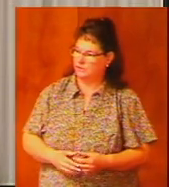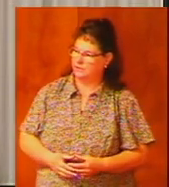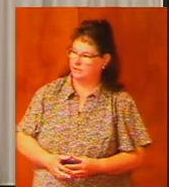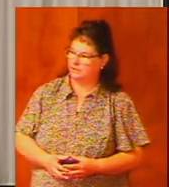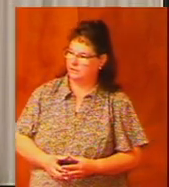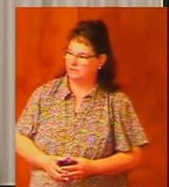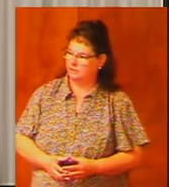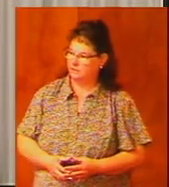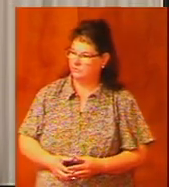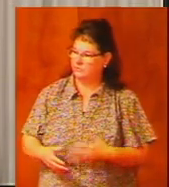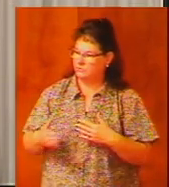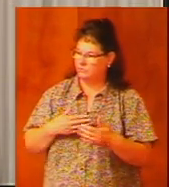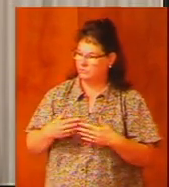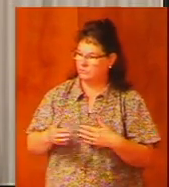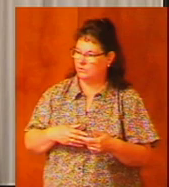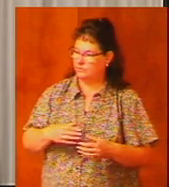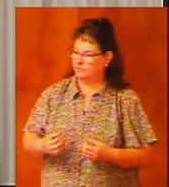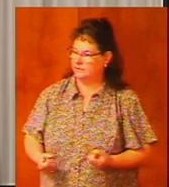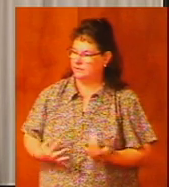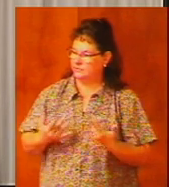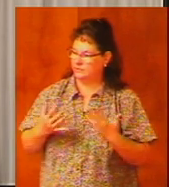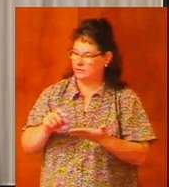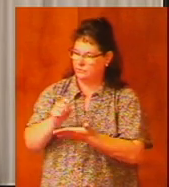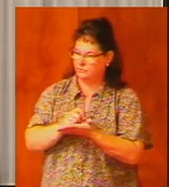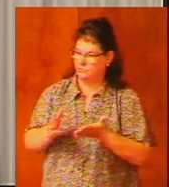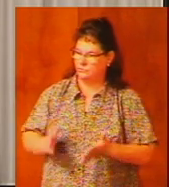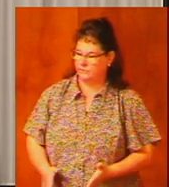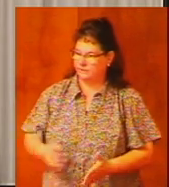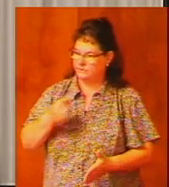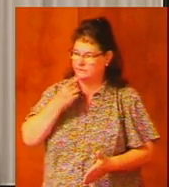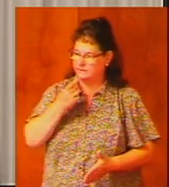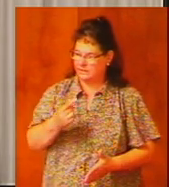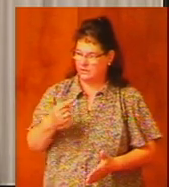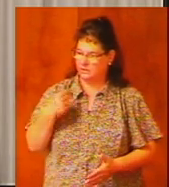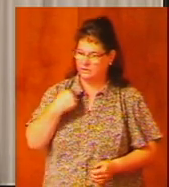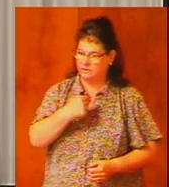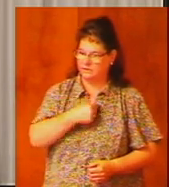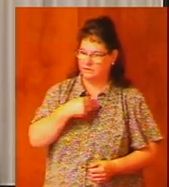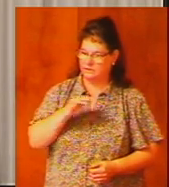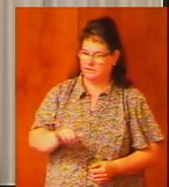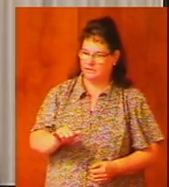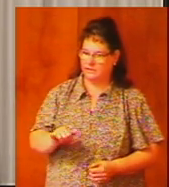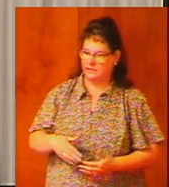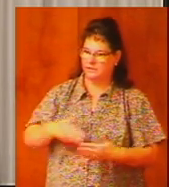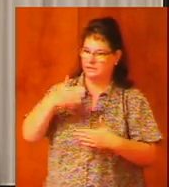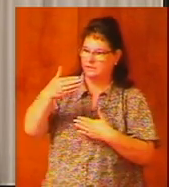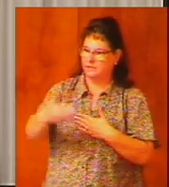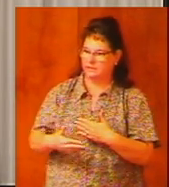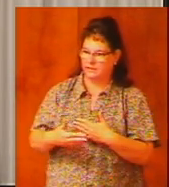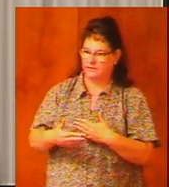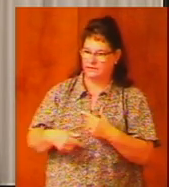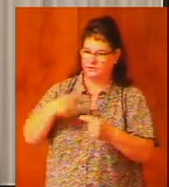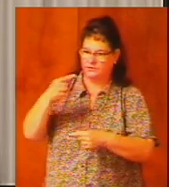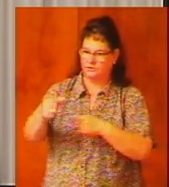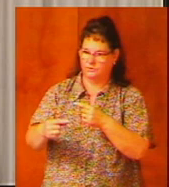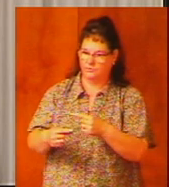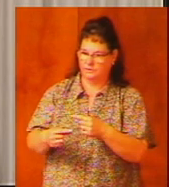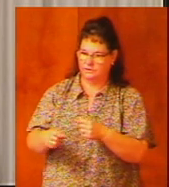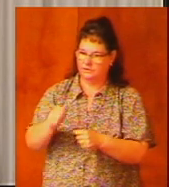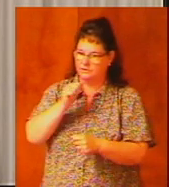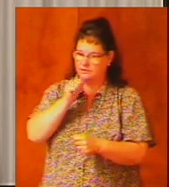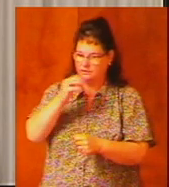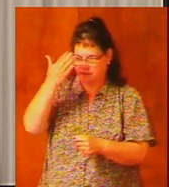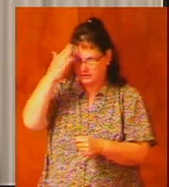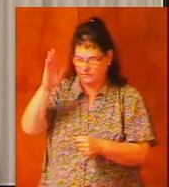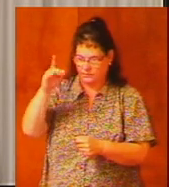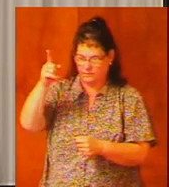although the inspired writer tells us that the next generation did not